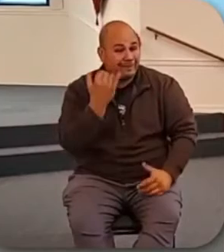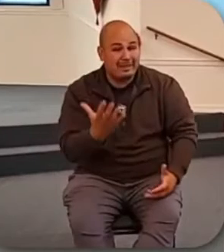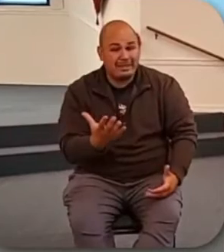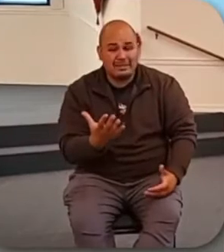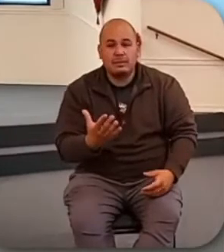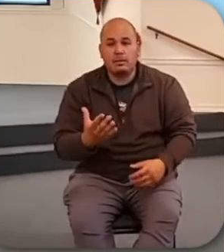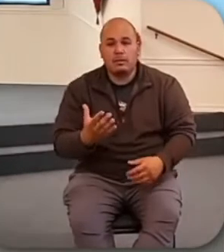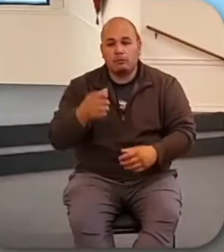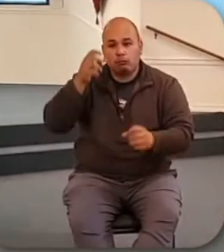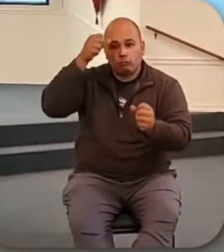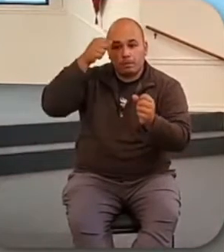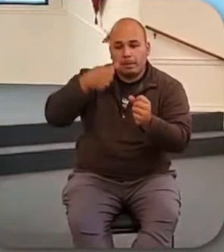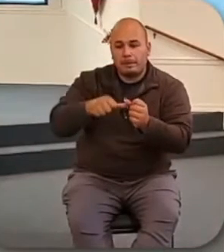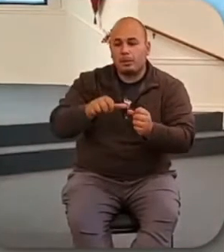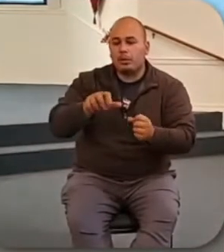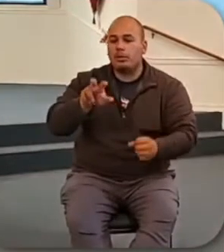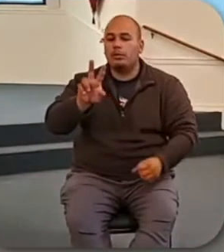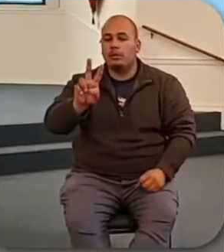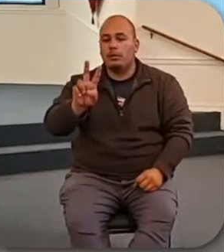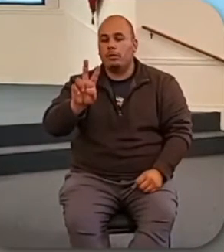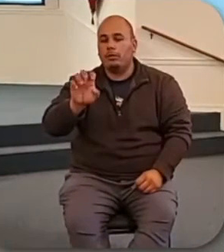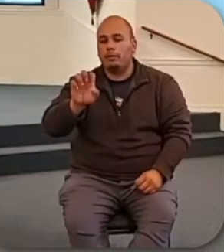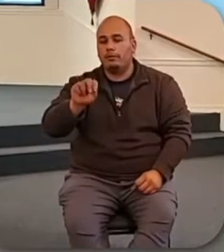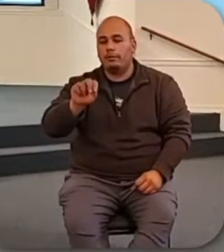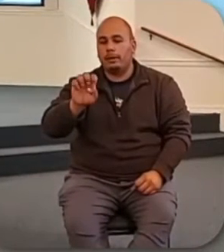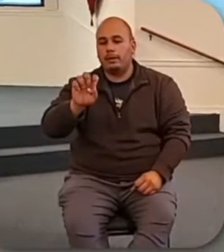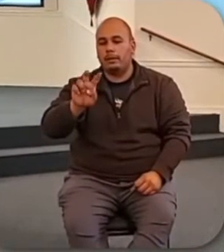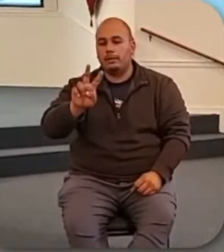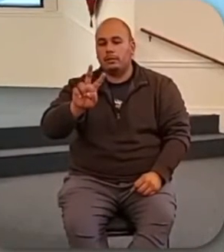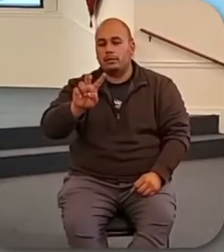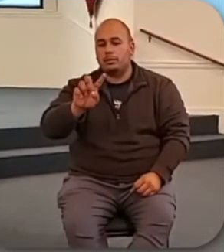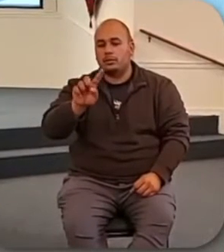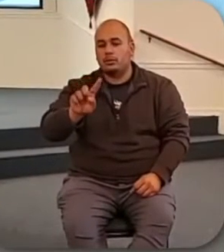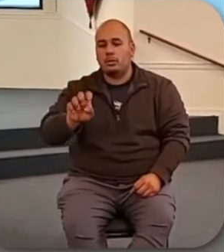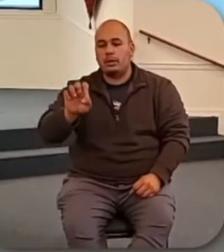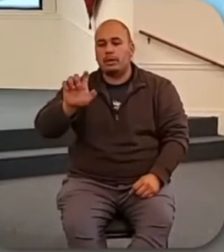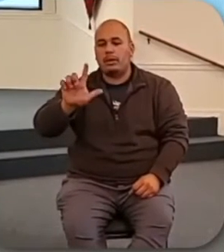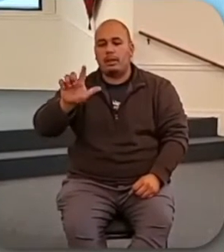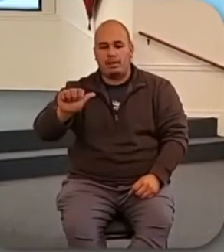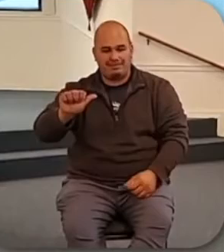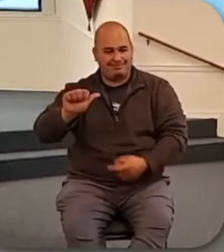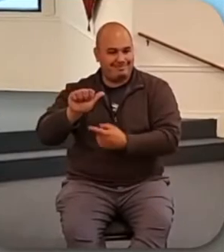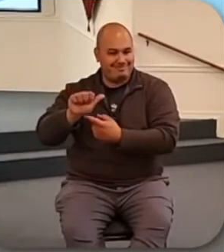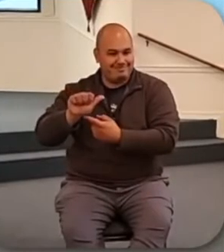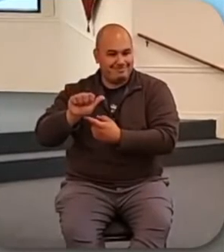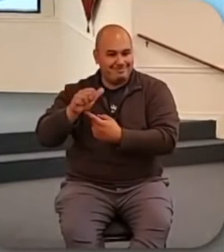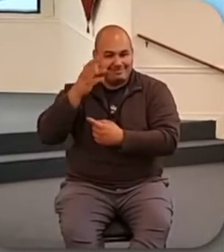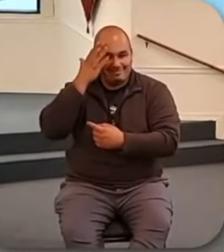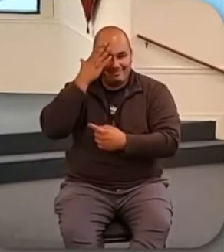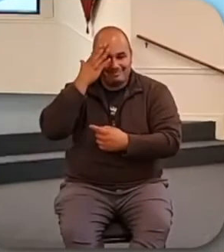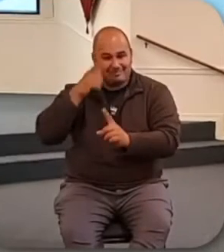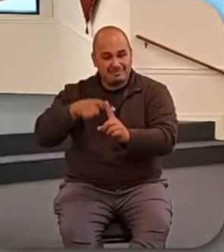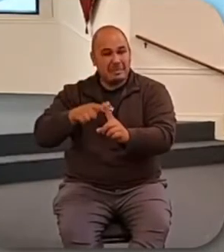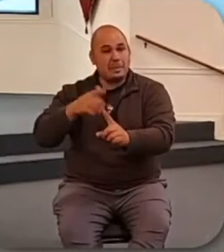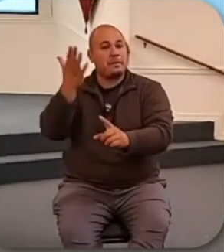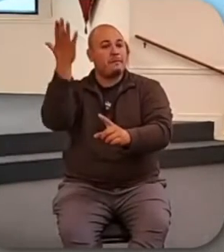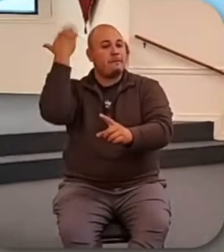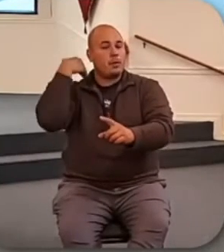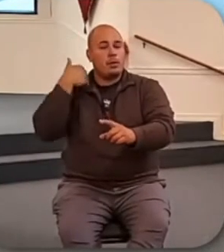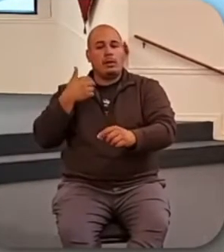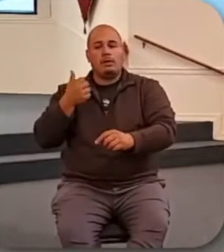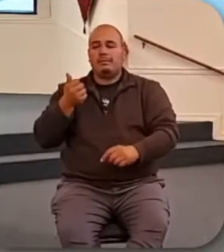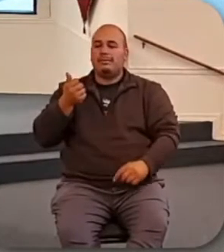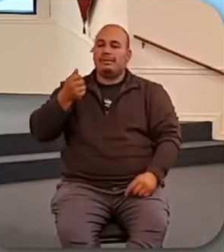Remember Venezuela? Back in the 1980s, early 80s, Venezuela was the most prosperous country